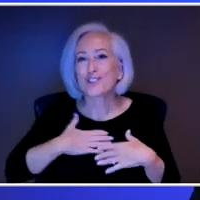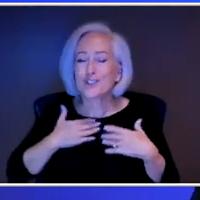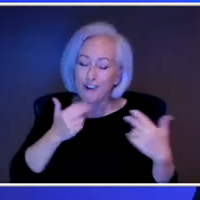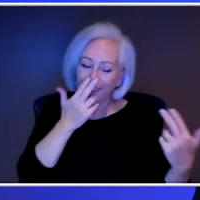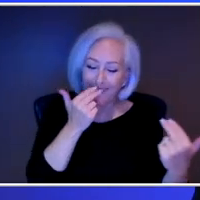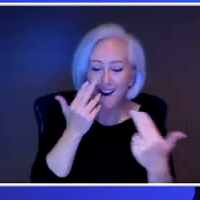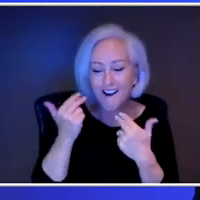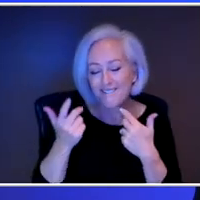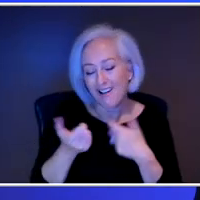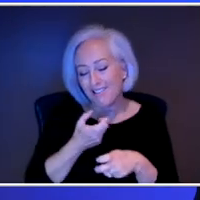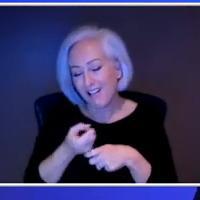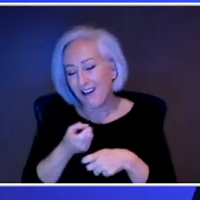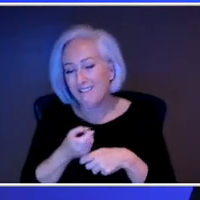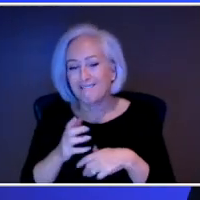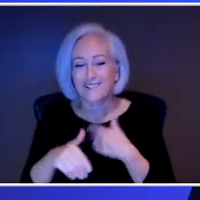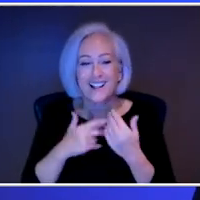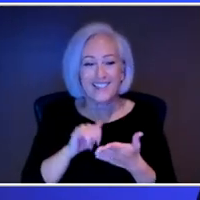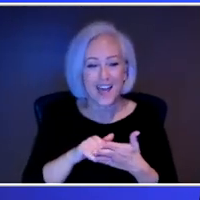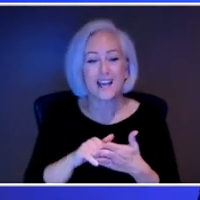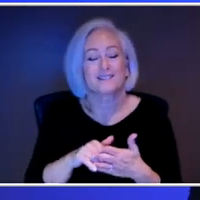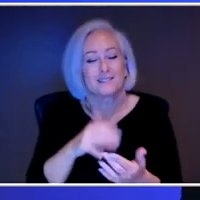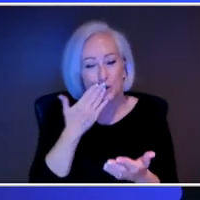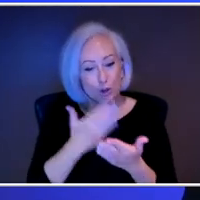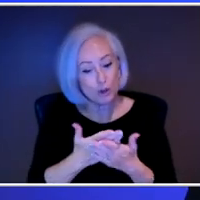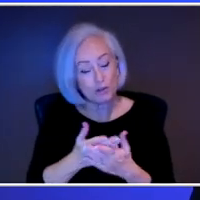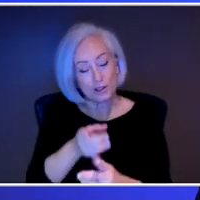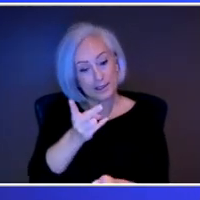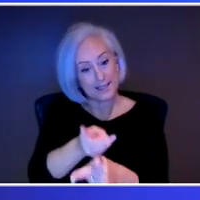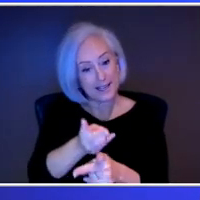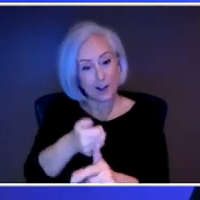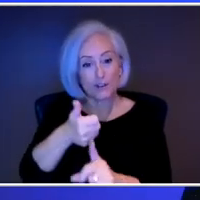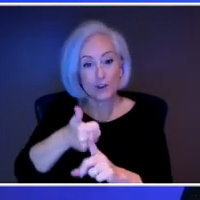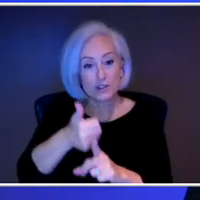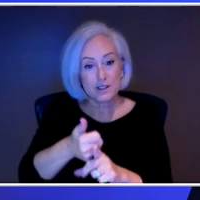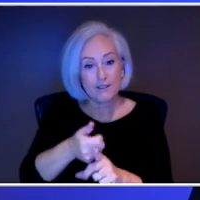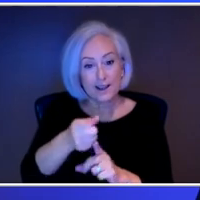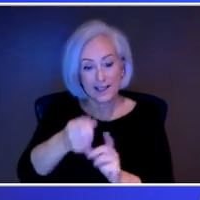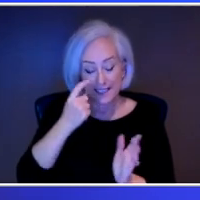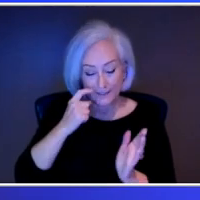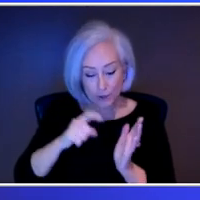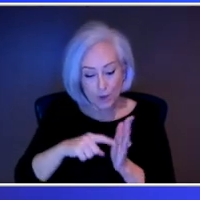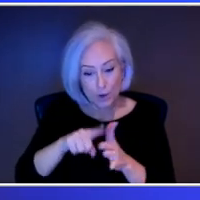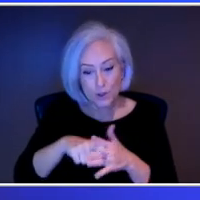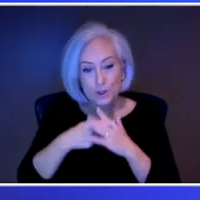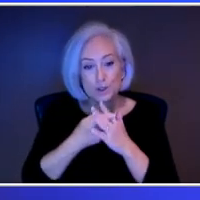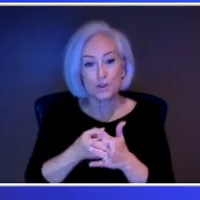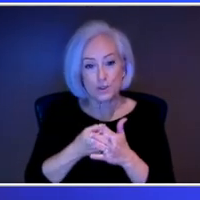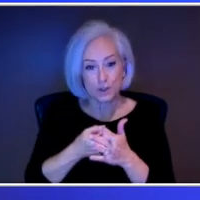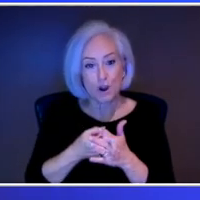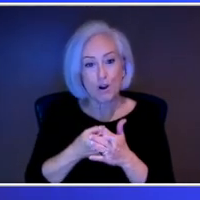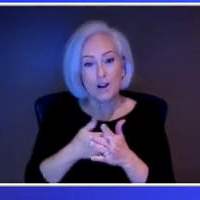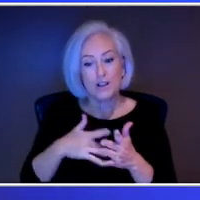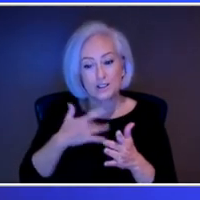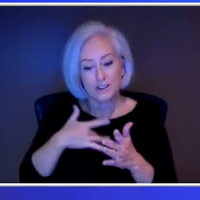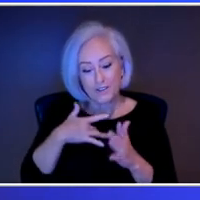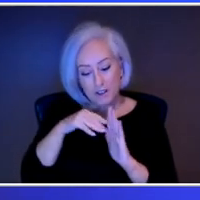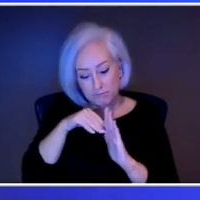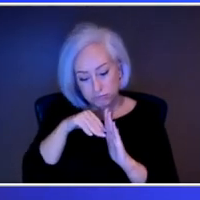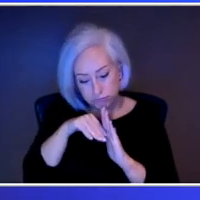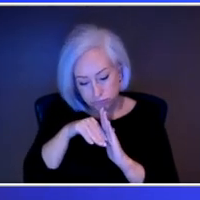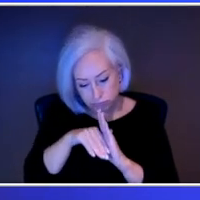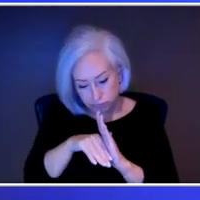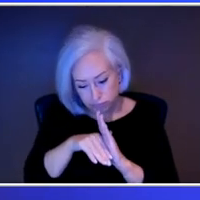about. So take care of yourselves. And if you notice that you're starting to get into, you know, one of those ruts like Dr. Jorvis had talked about where